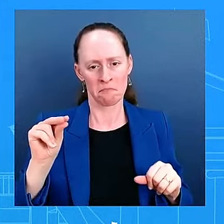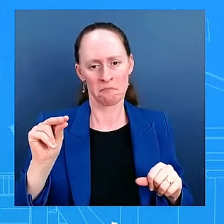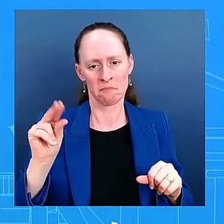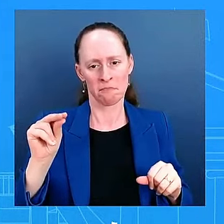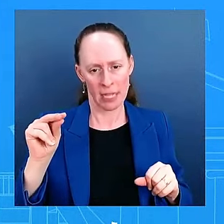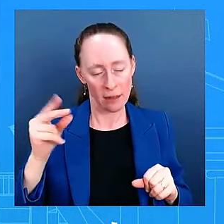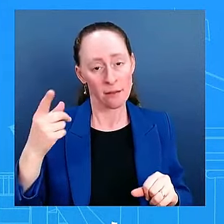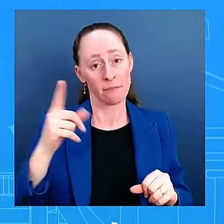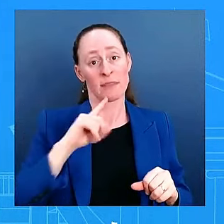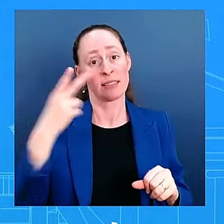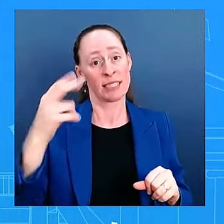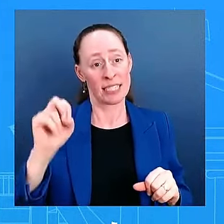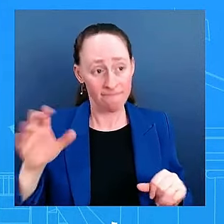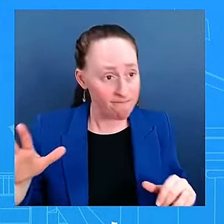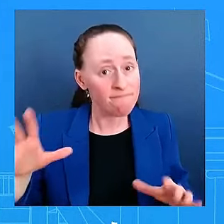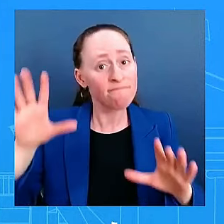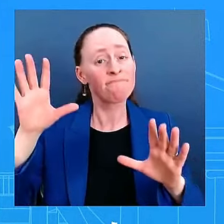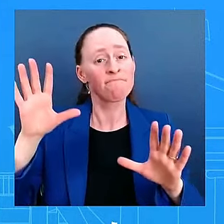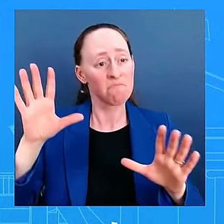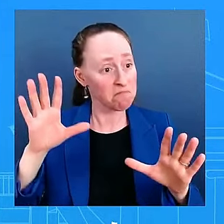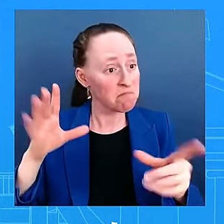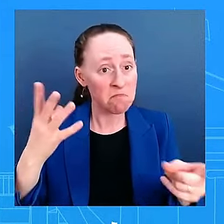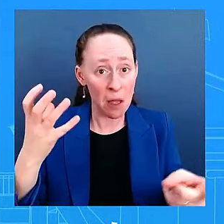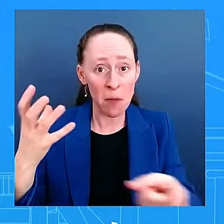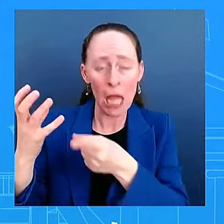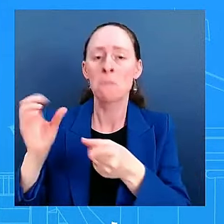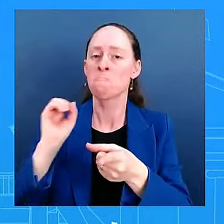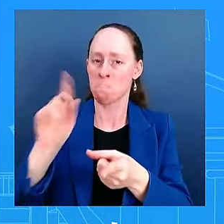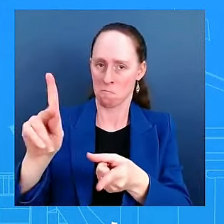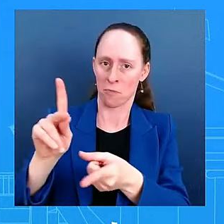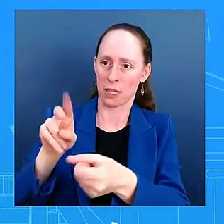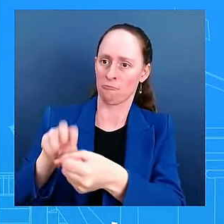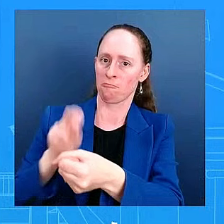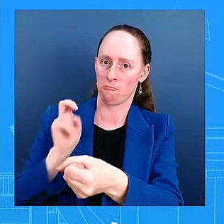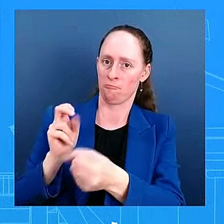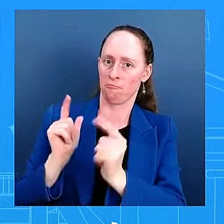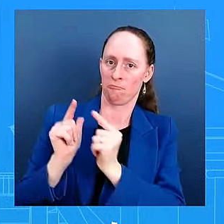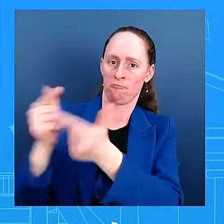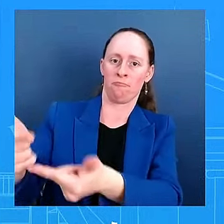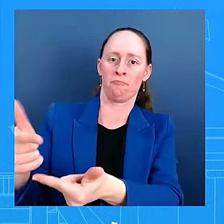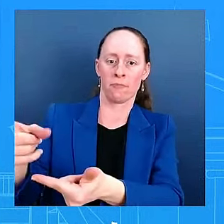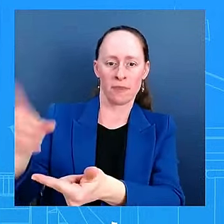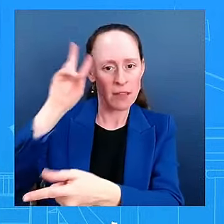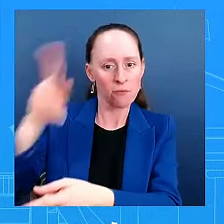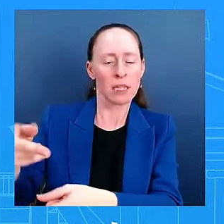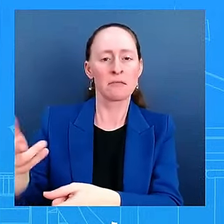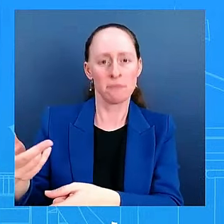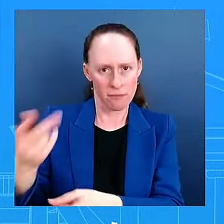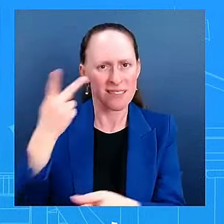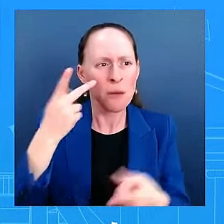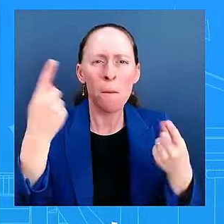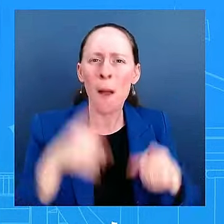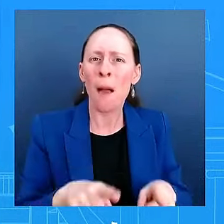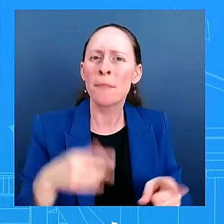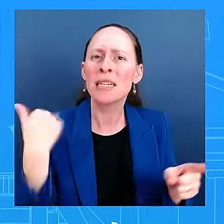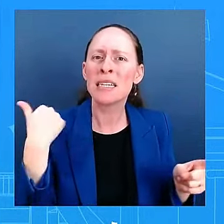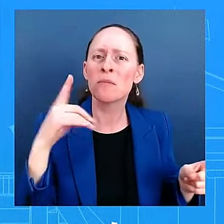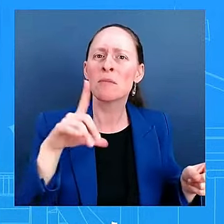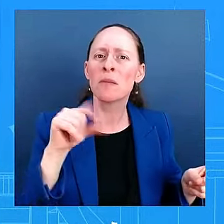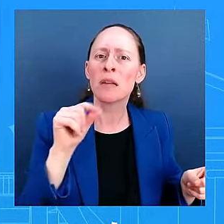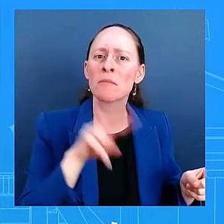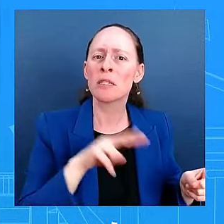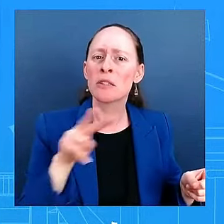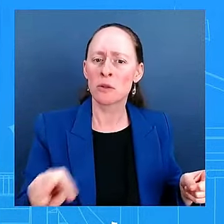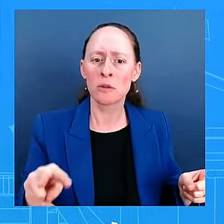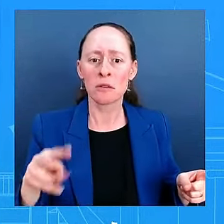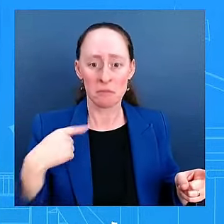And we saw what happened in 2022 after the midterms. We saw where we were at that time. And